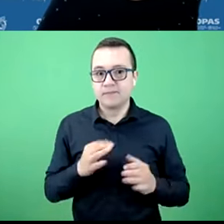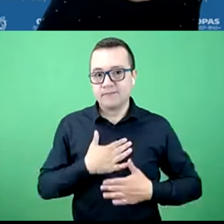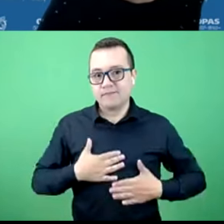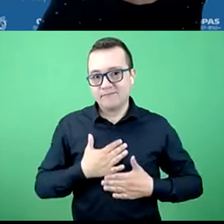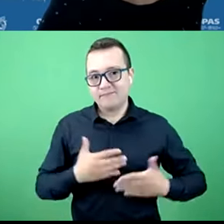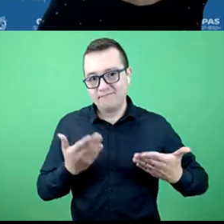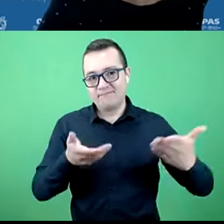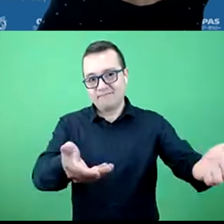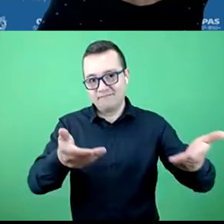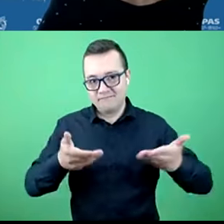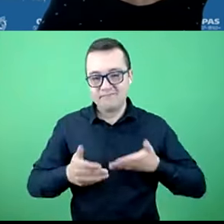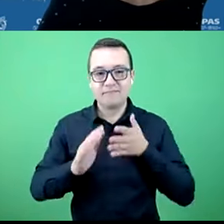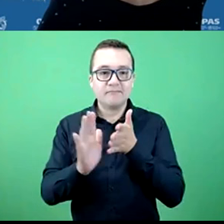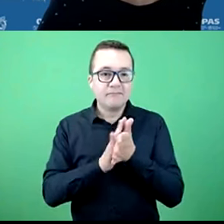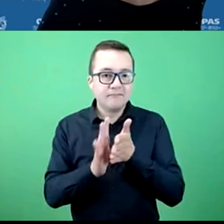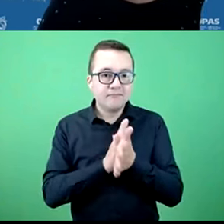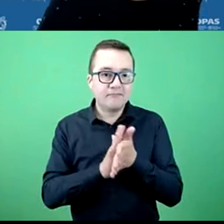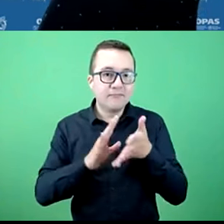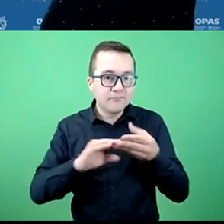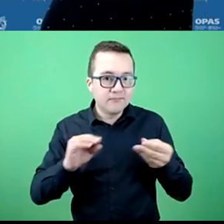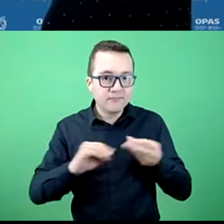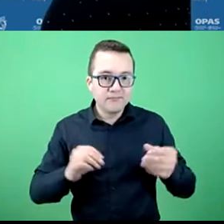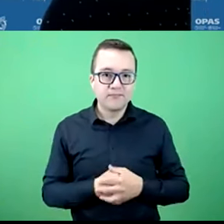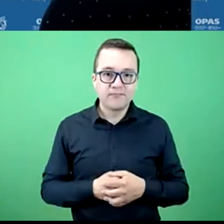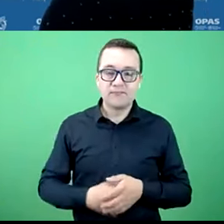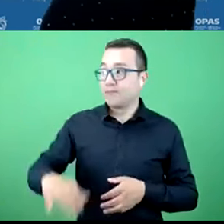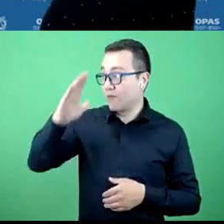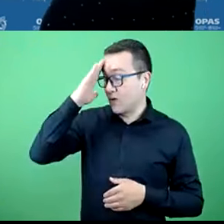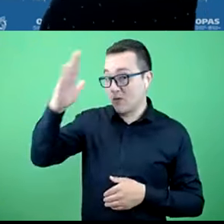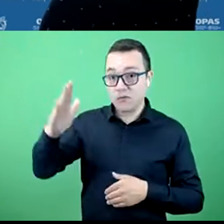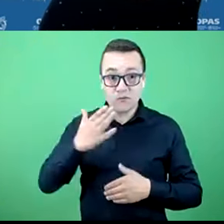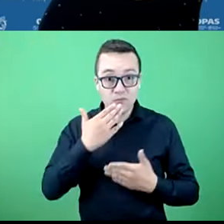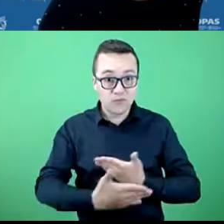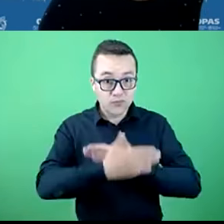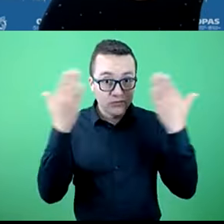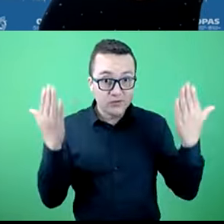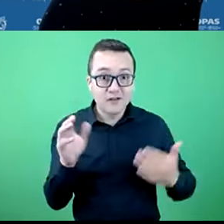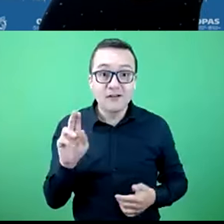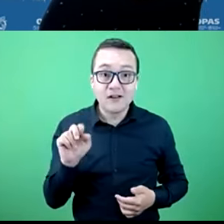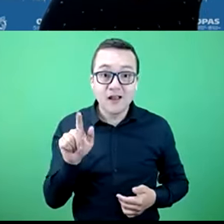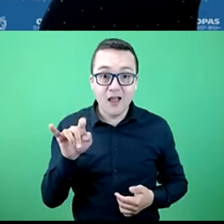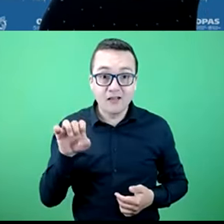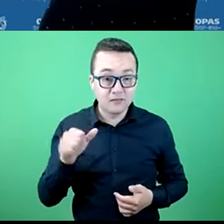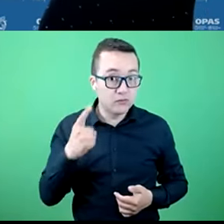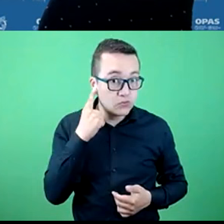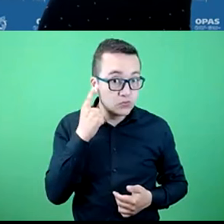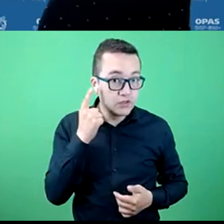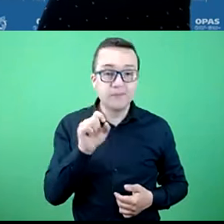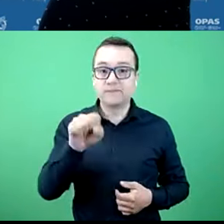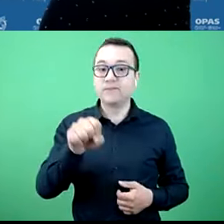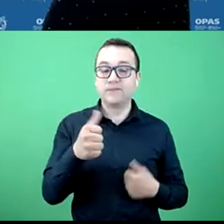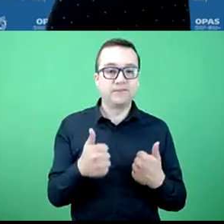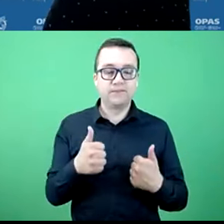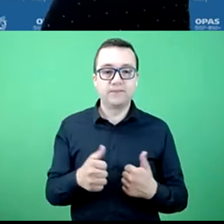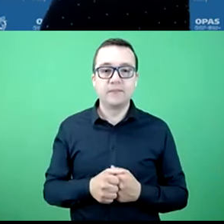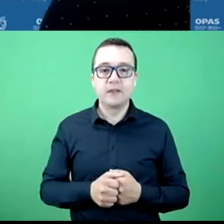appreciate very much your comments and remarks. Dr. Torres, thanks very much, Natali. Can you hear me well? Very